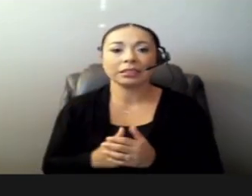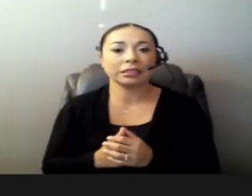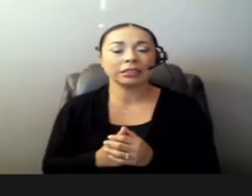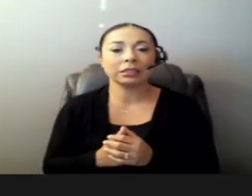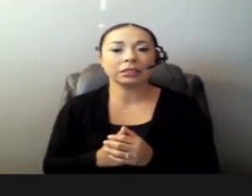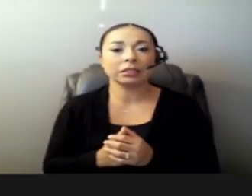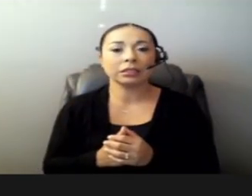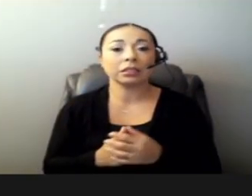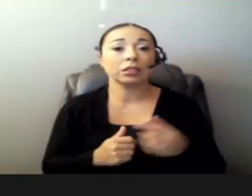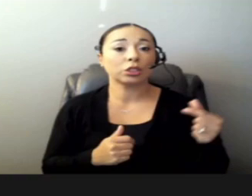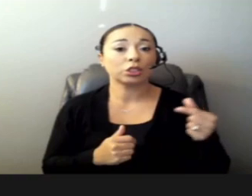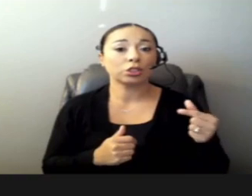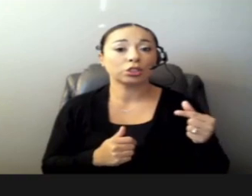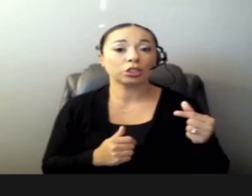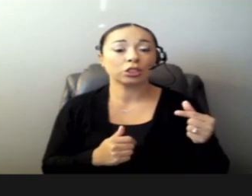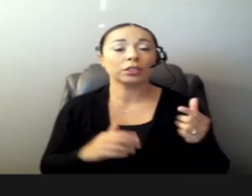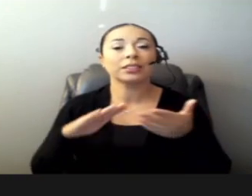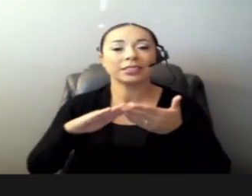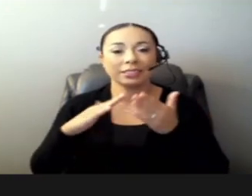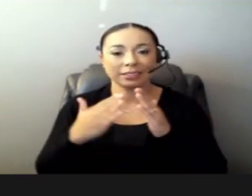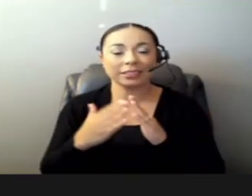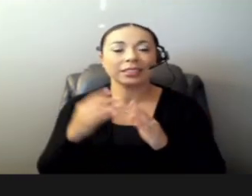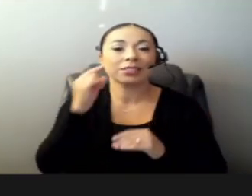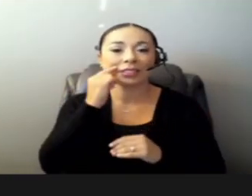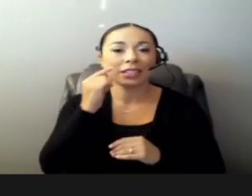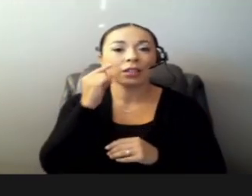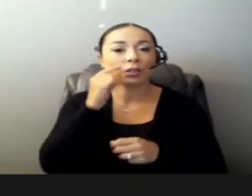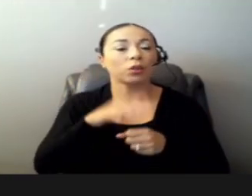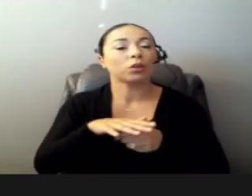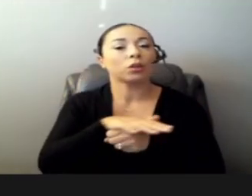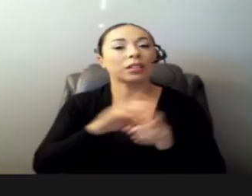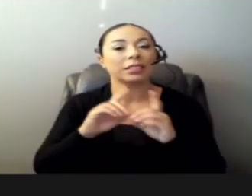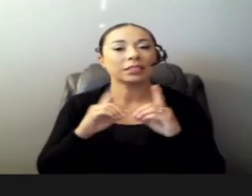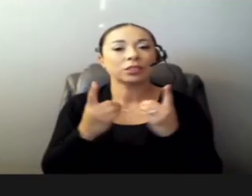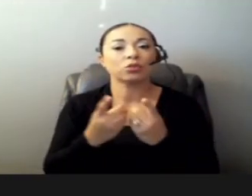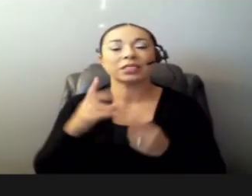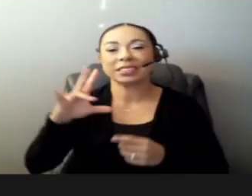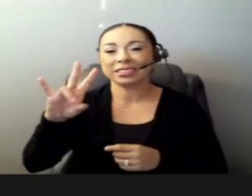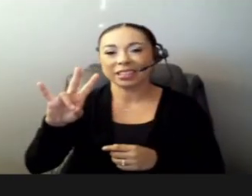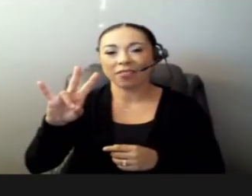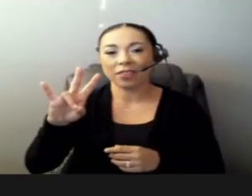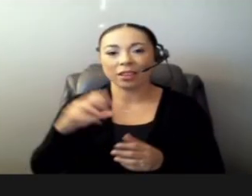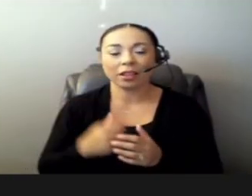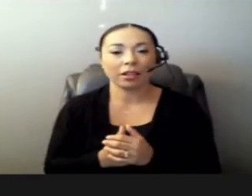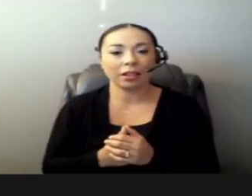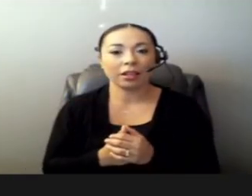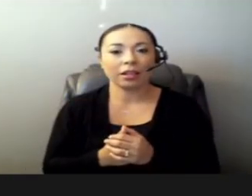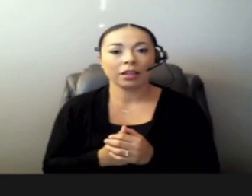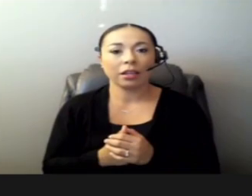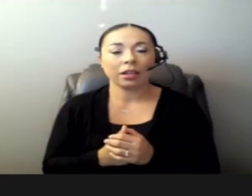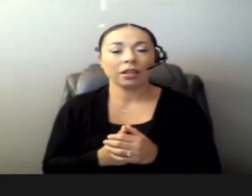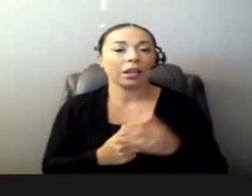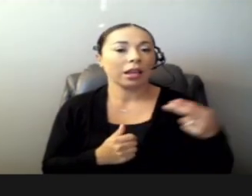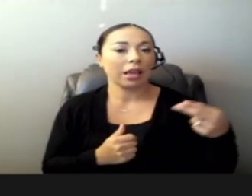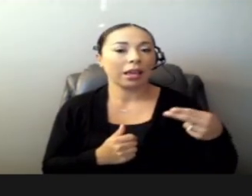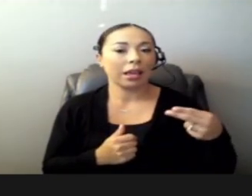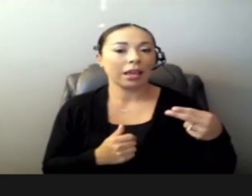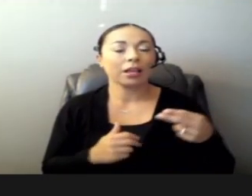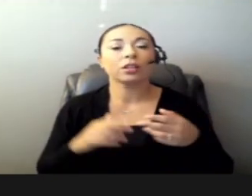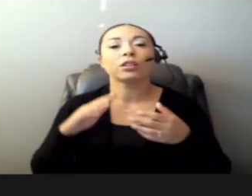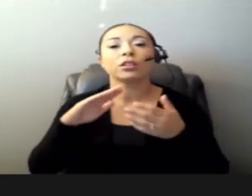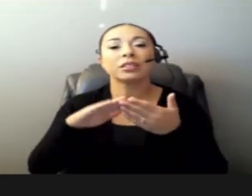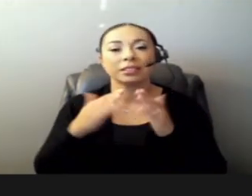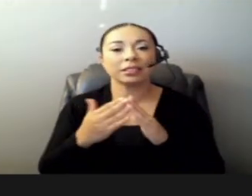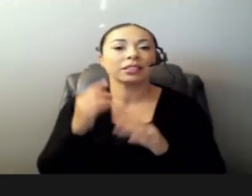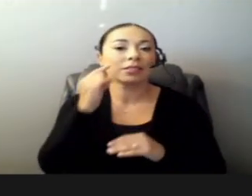G. City of San Antonio, District 7. H. City of